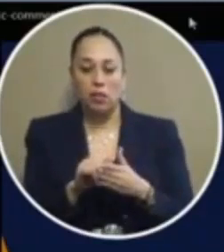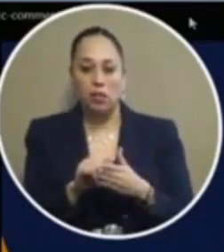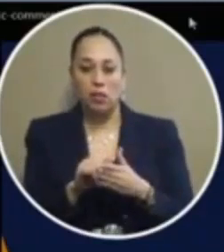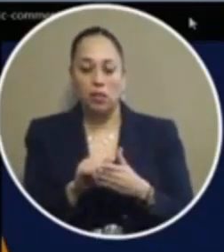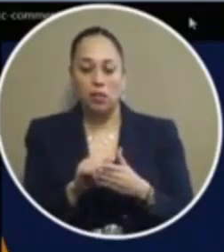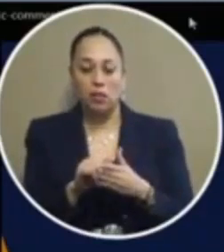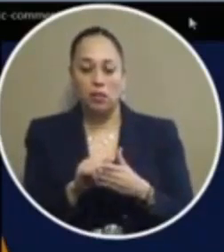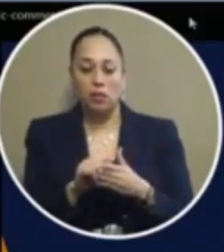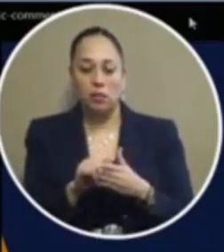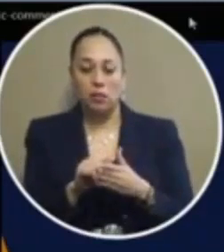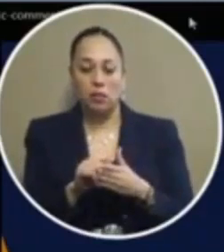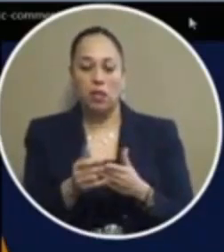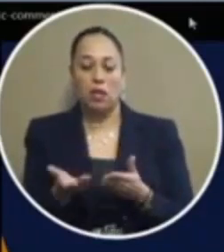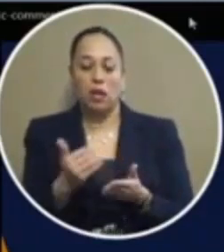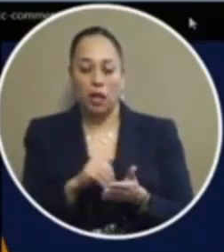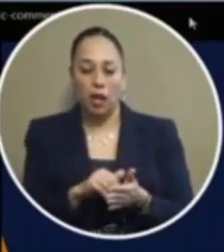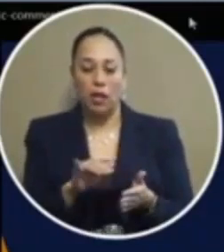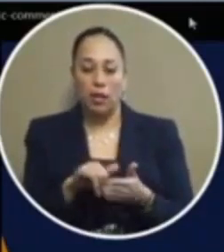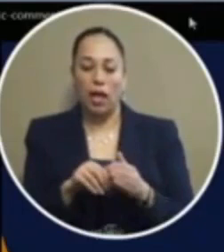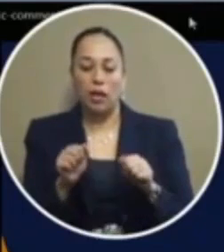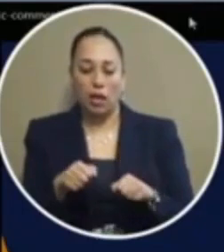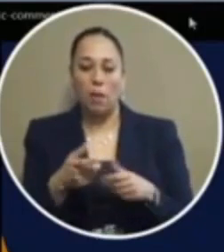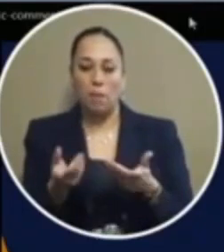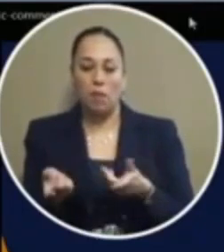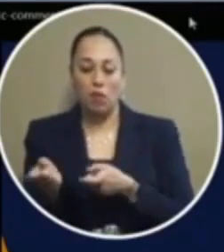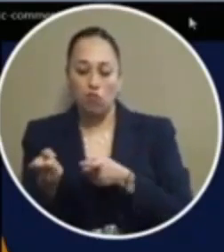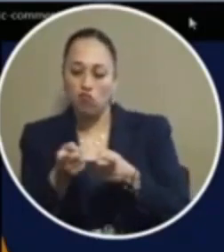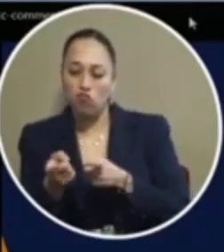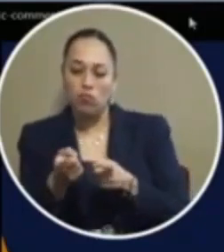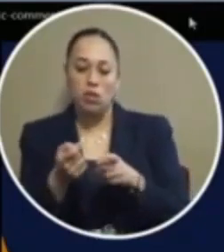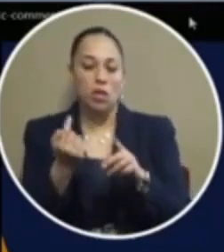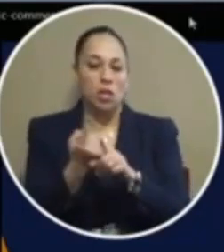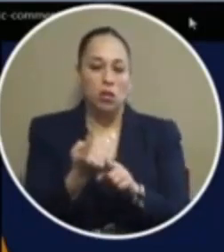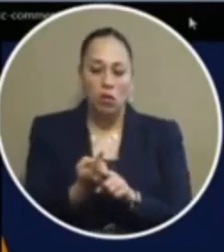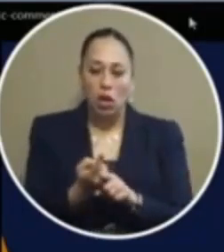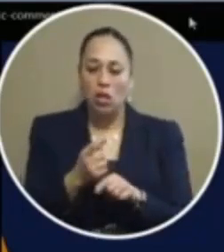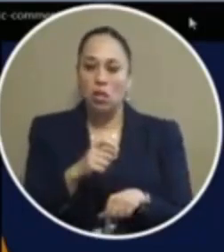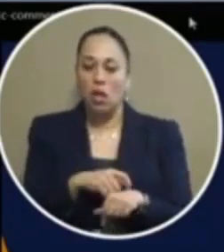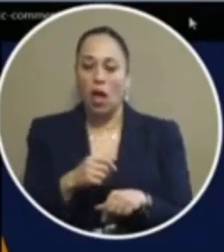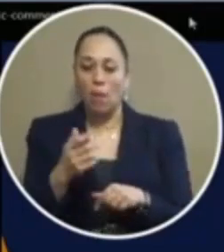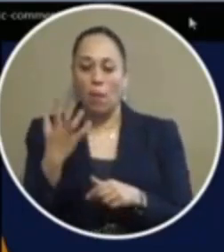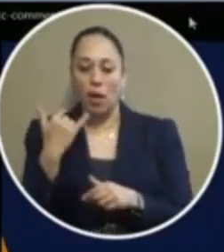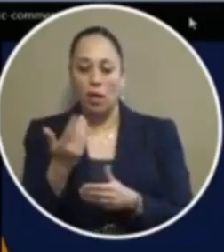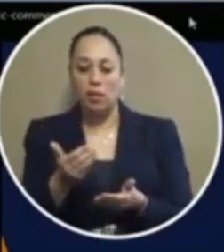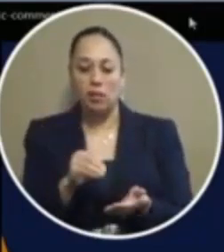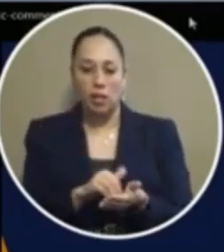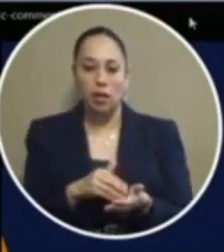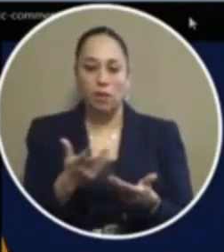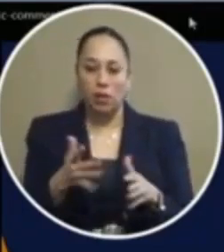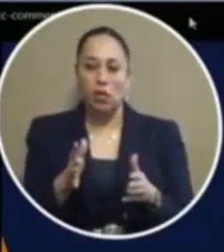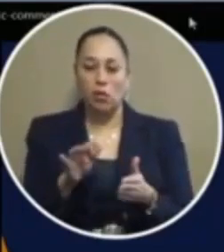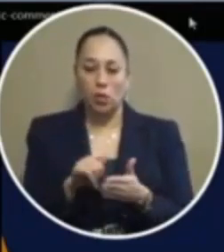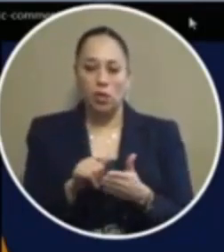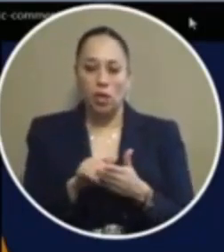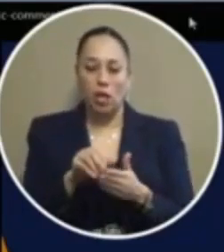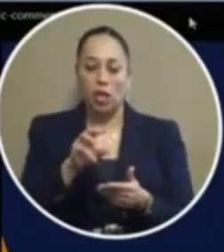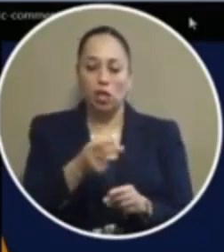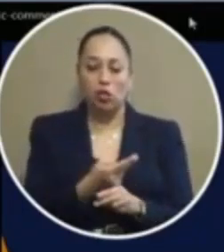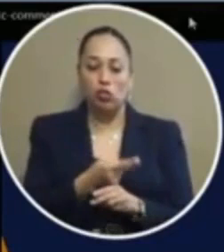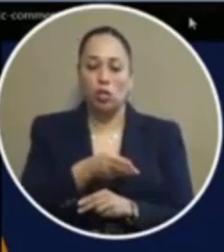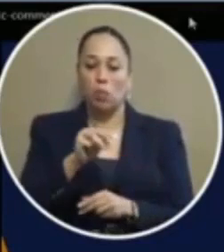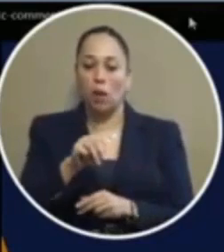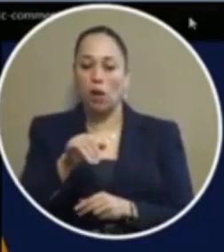activity but again that could be handled at the appropriate time measures because again there could be another individual that use marijuana